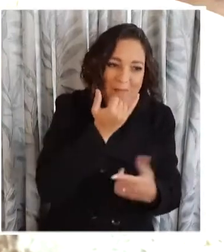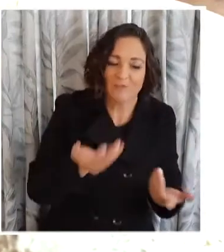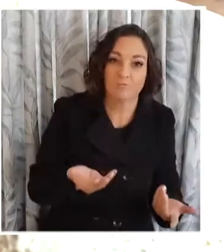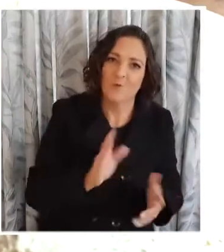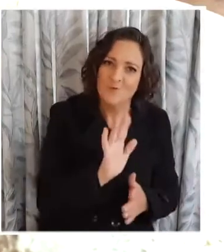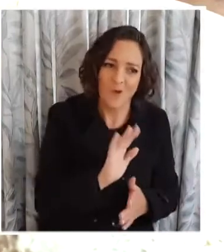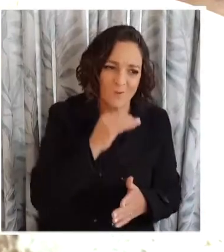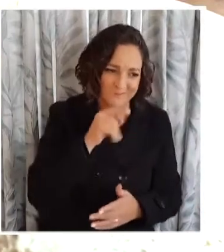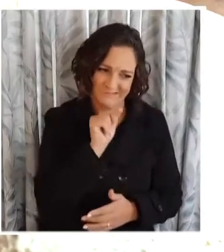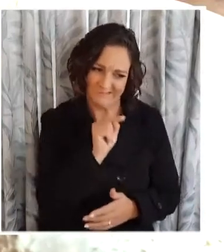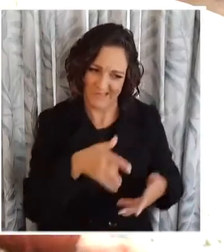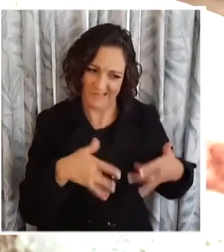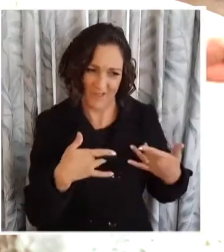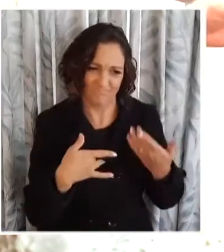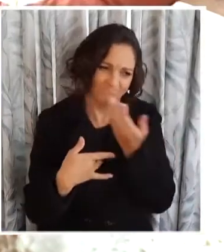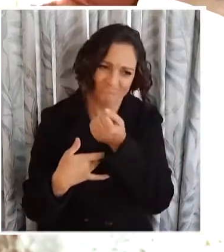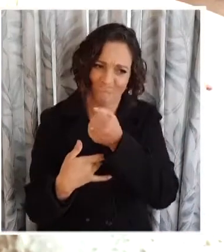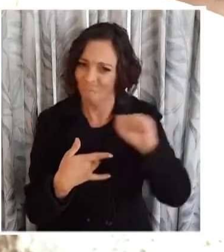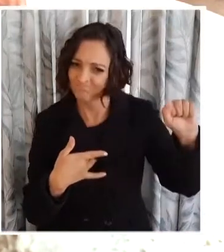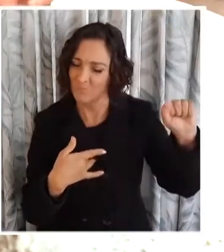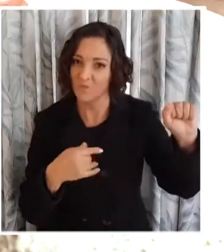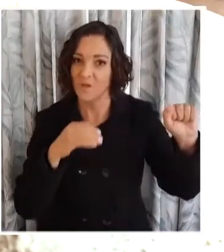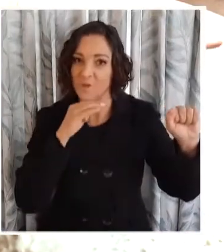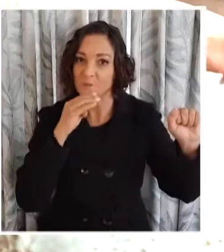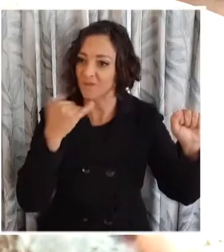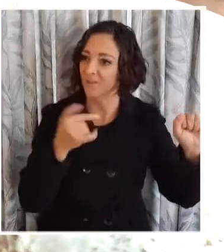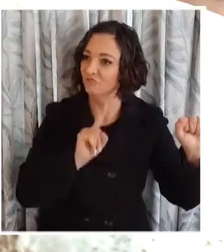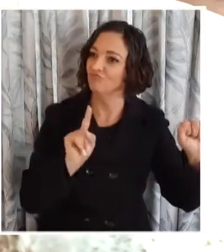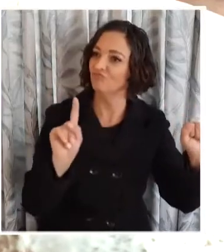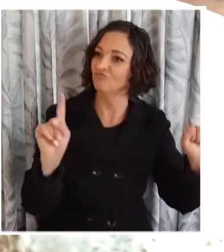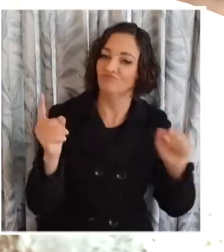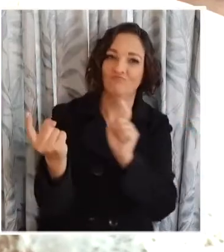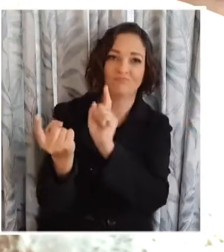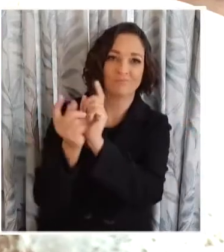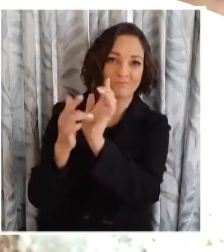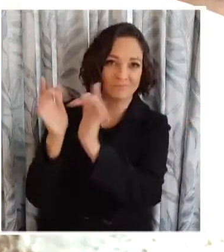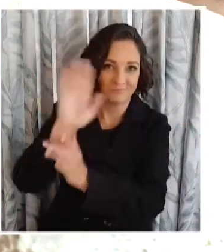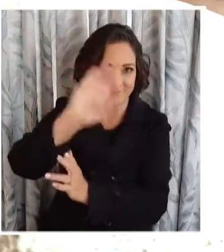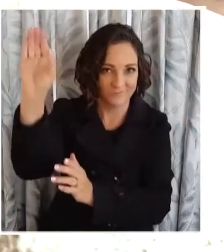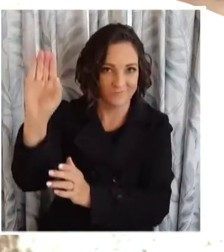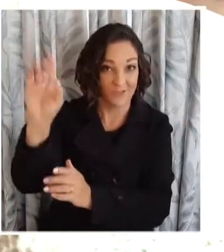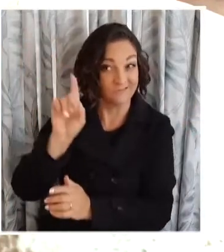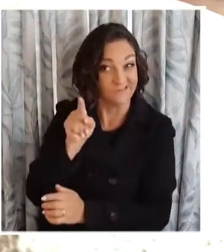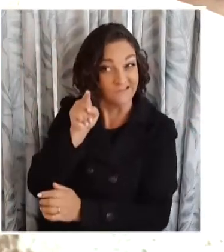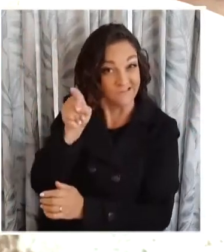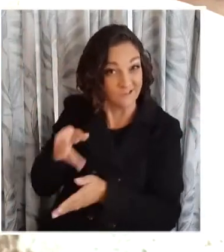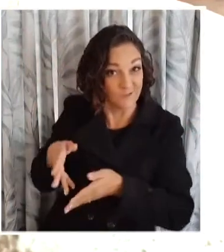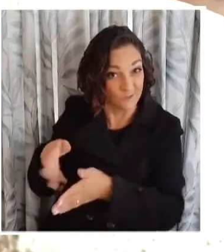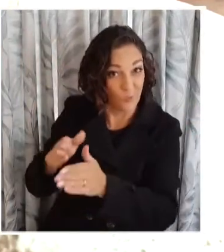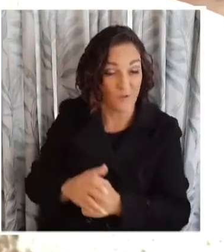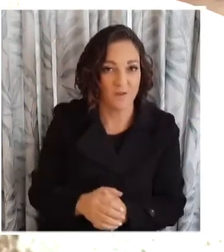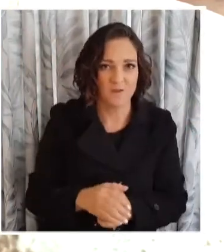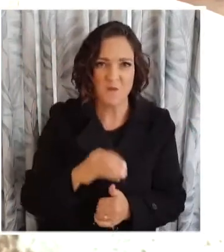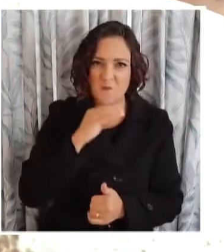Repentance means you're walking down the road that way, stop, turn around, and walk the other way. That's what repentance means. Repentance